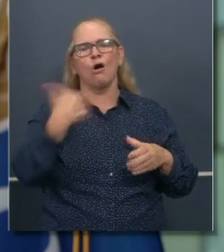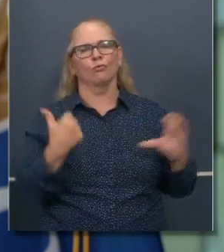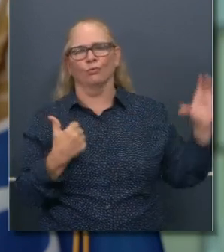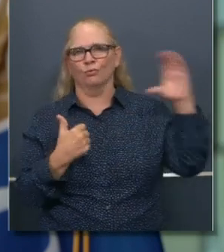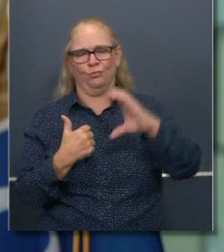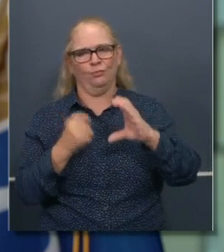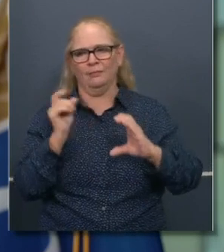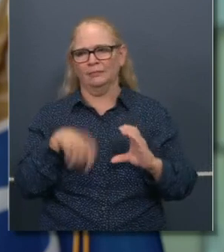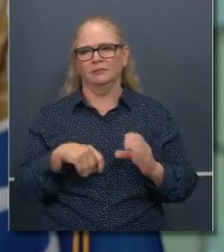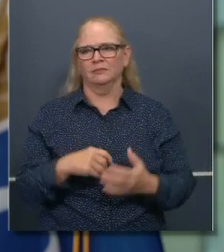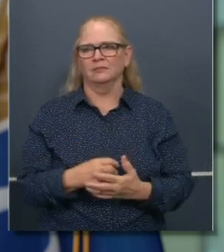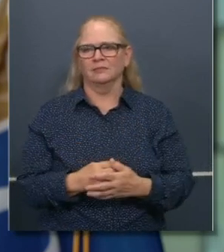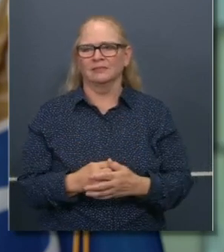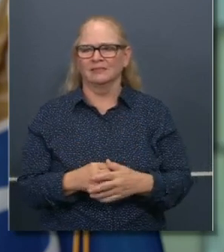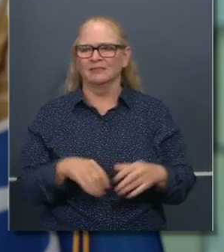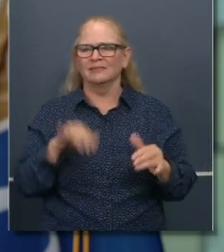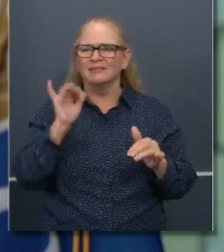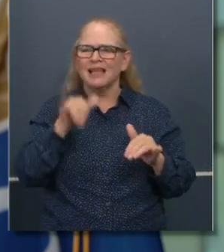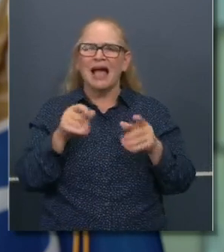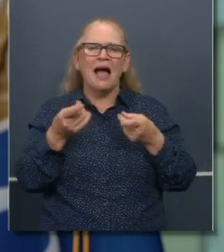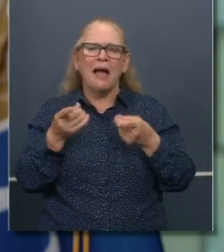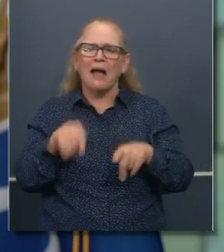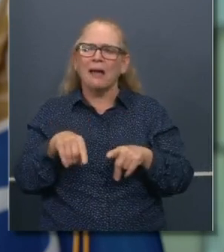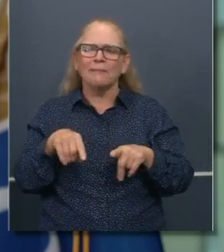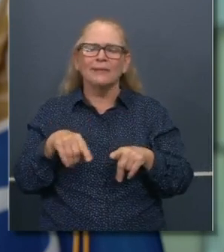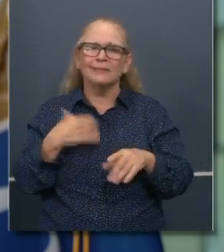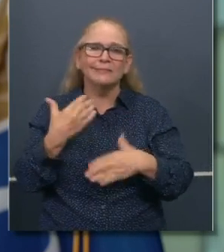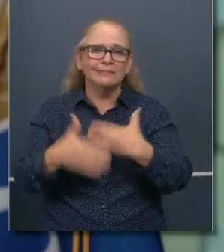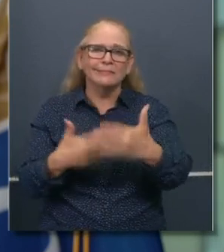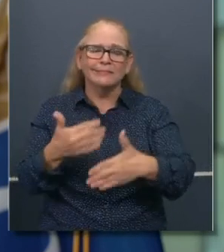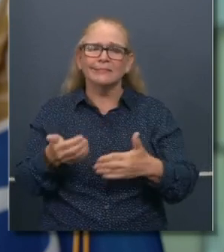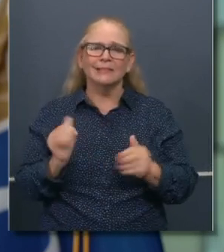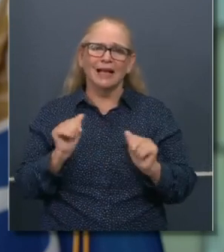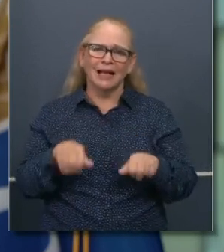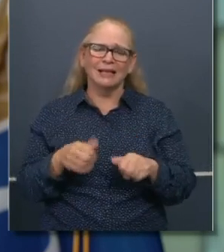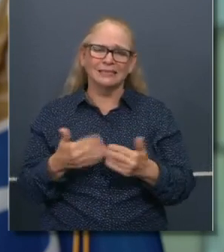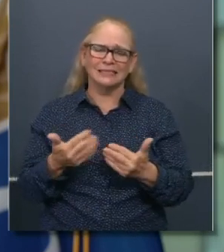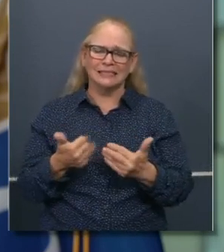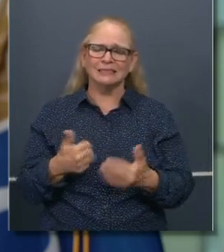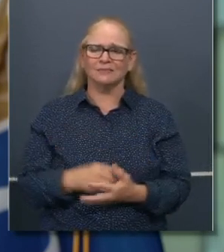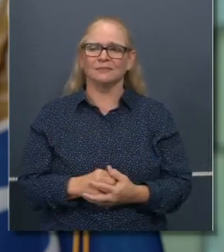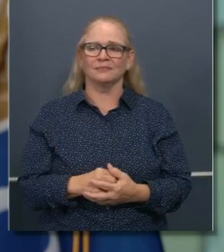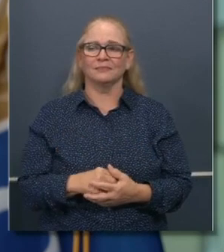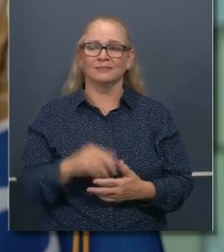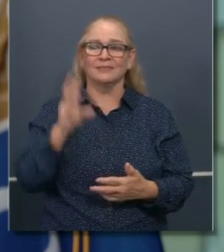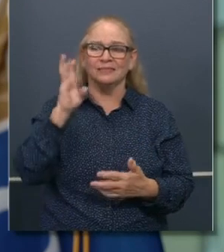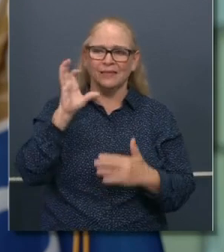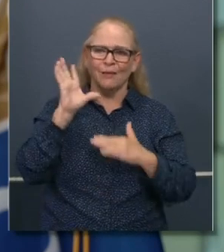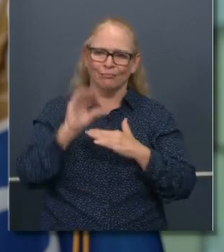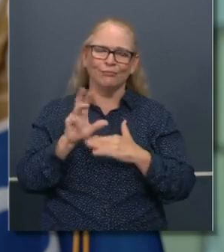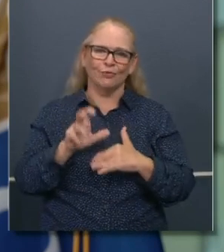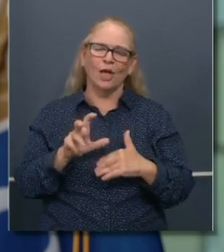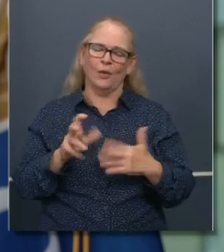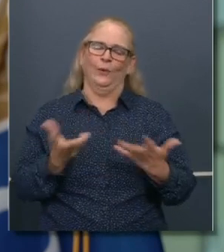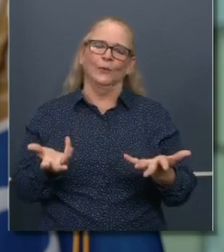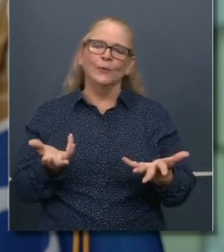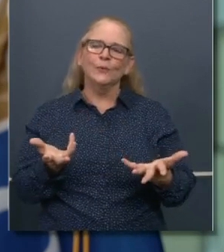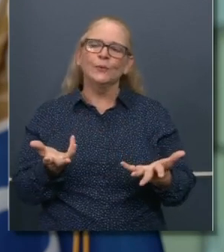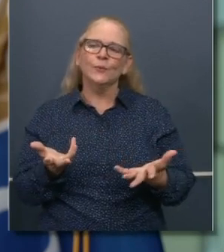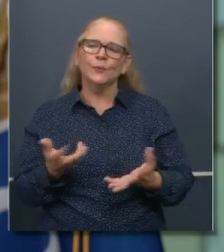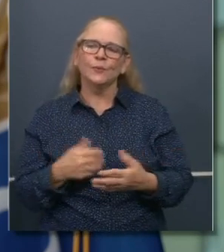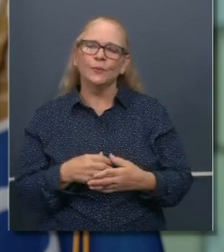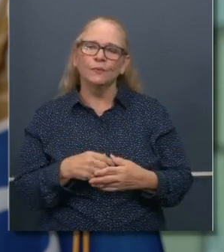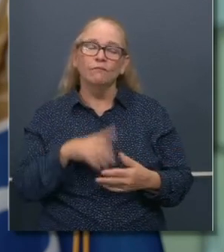easily, relatively easily. You go from 600 to 300 if the rules